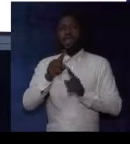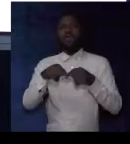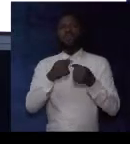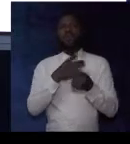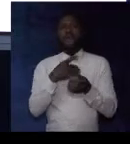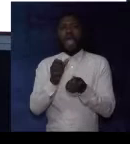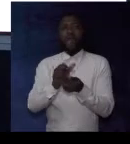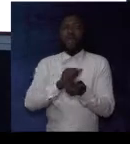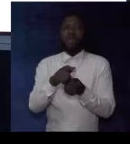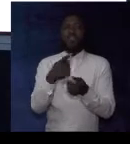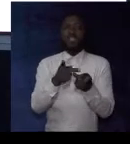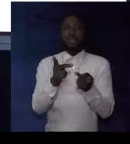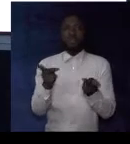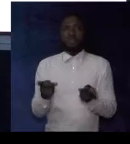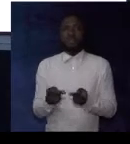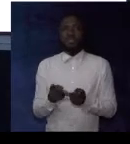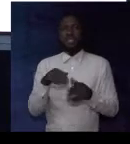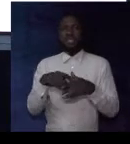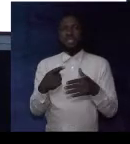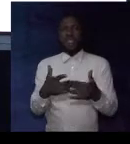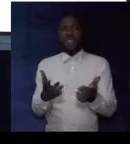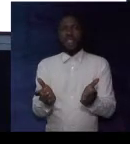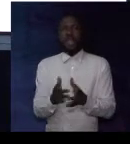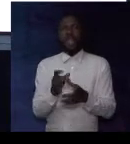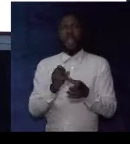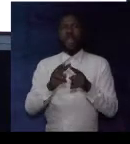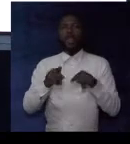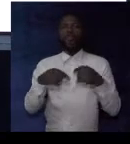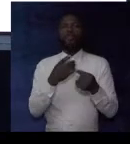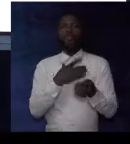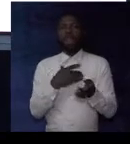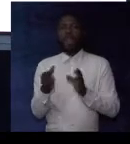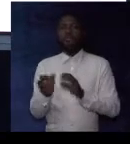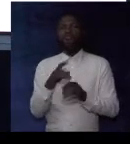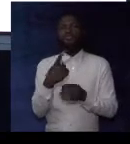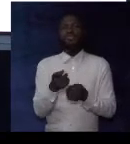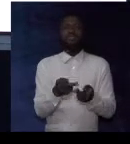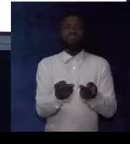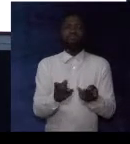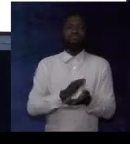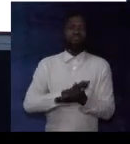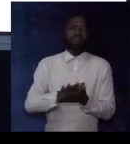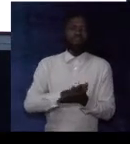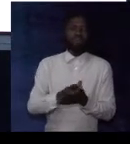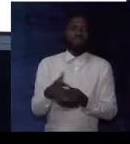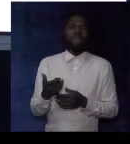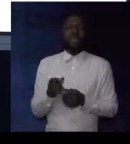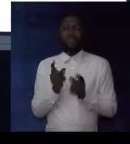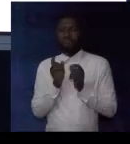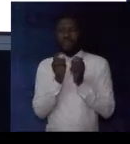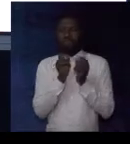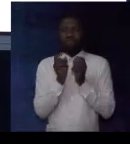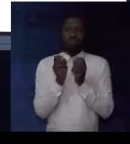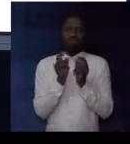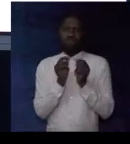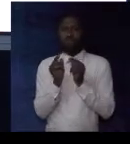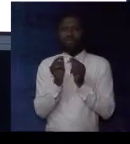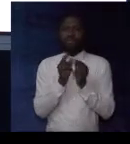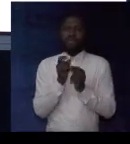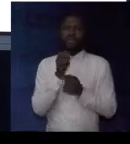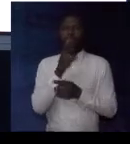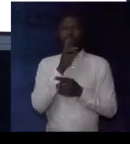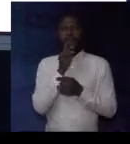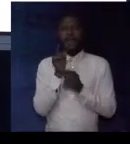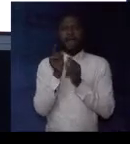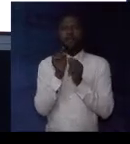Biola, go and wash the plates and the zinc. Or, go and do the dishes. And say, mmm, mmm, mmm, what